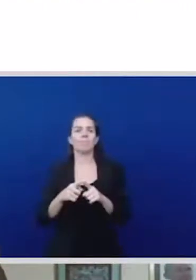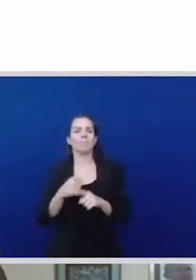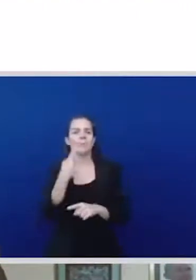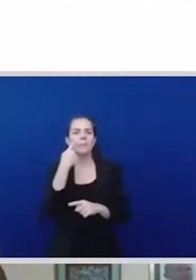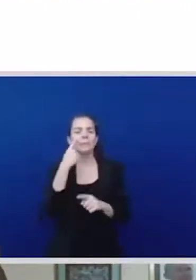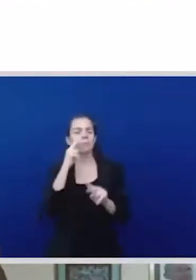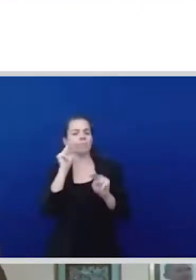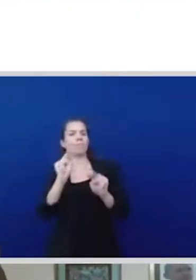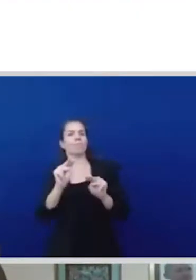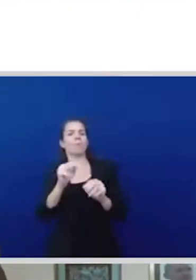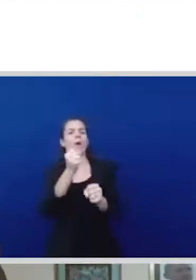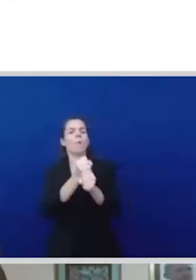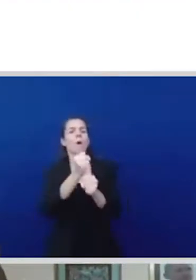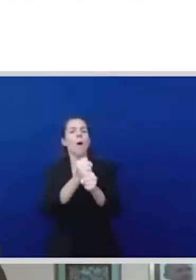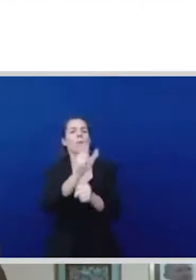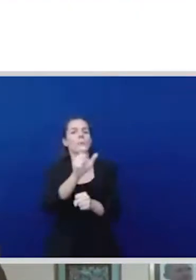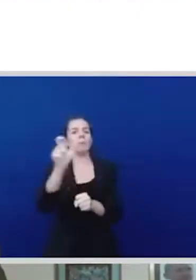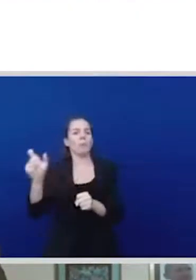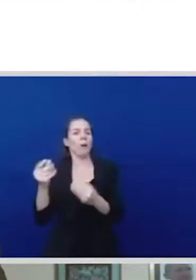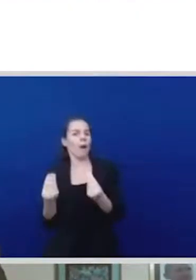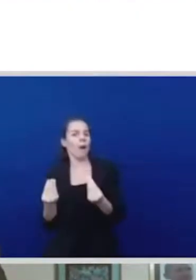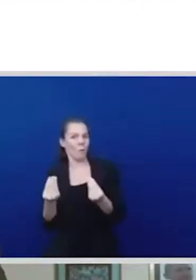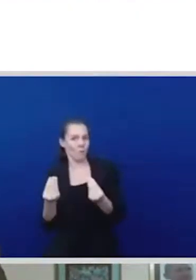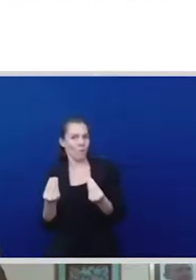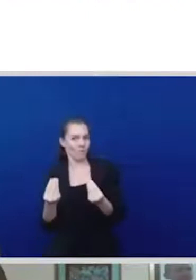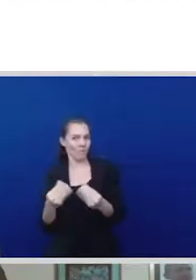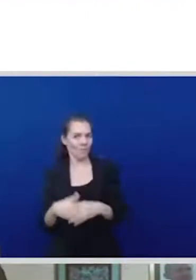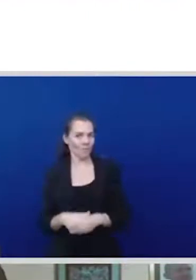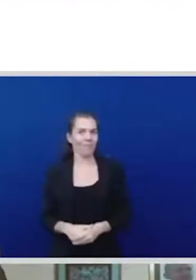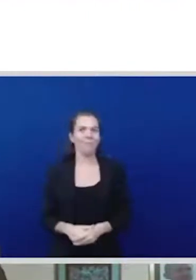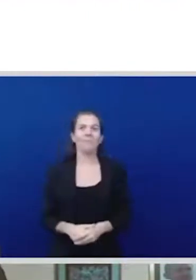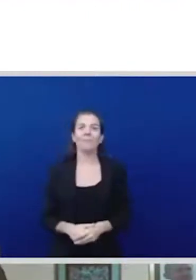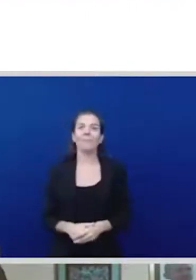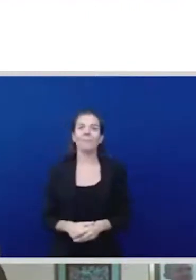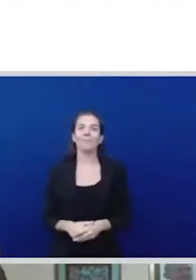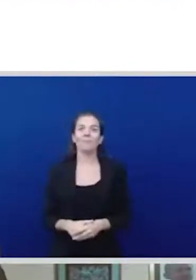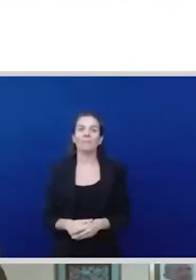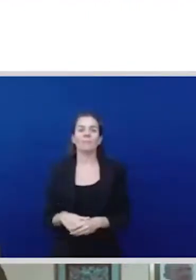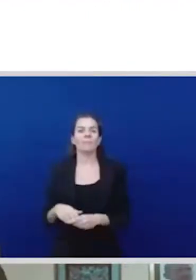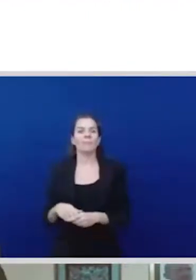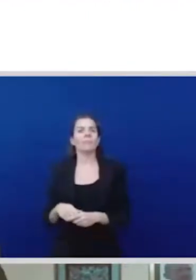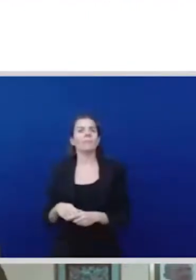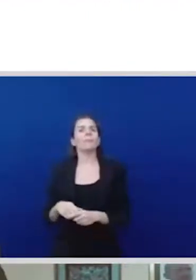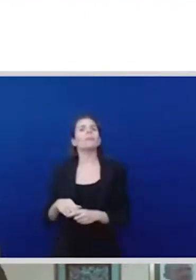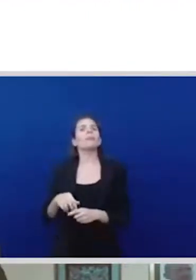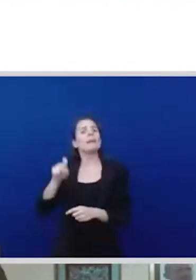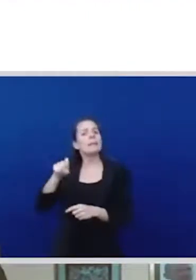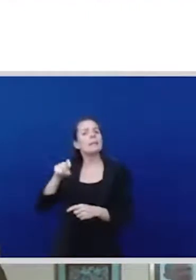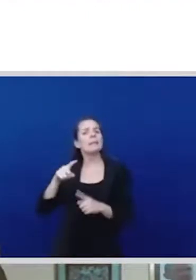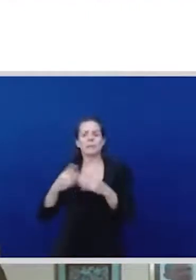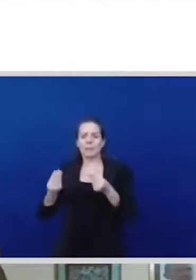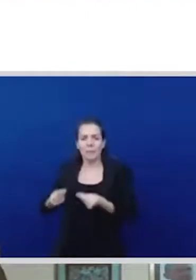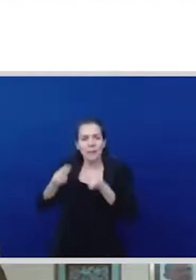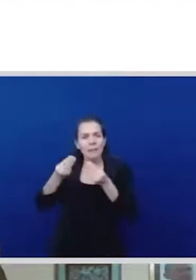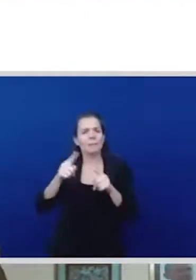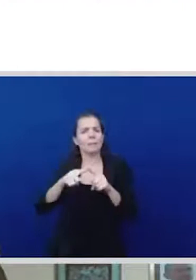those that are MSMEs and female owned and also we I think we have to go back to some of the big issues that society